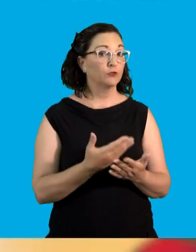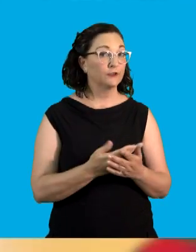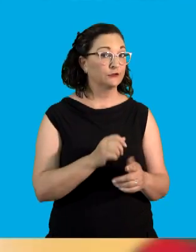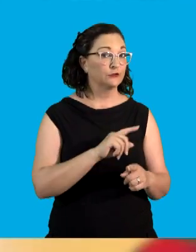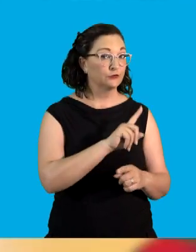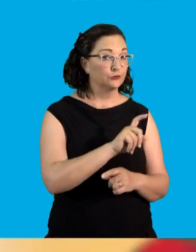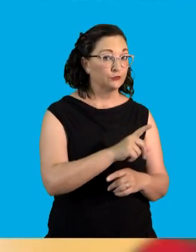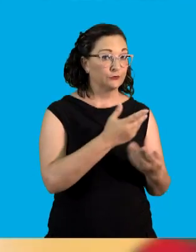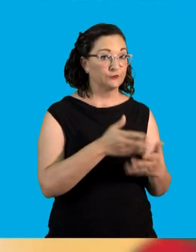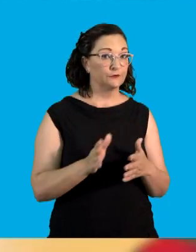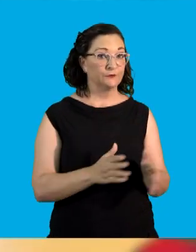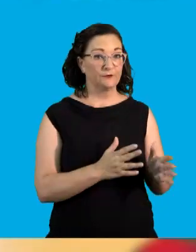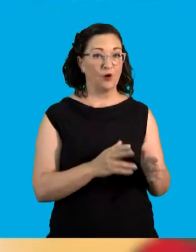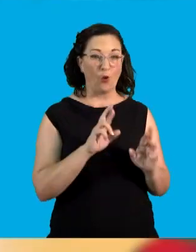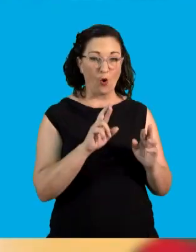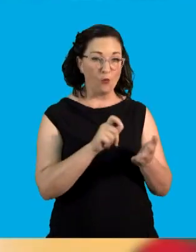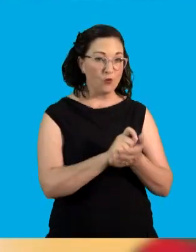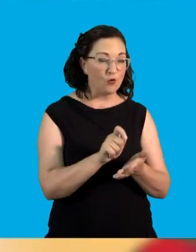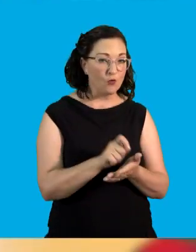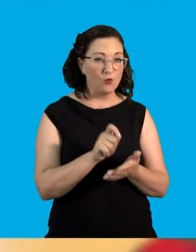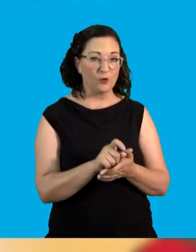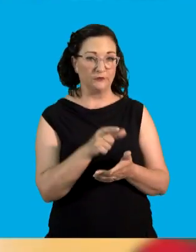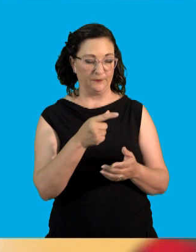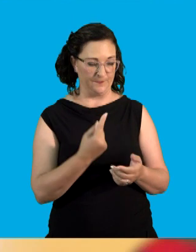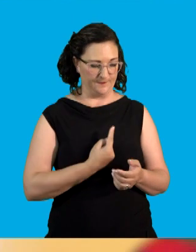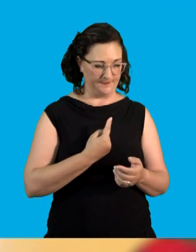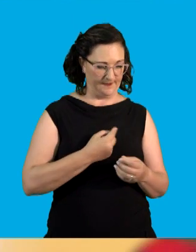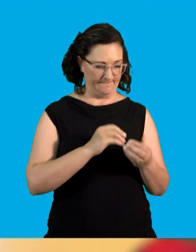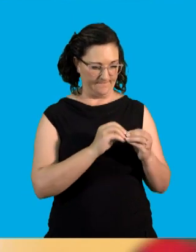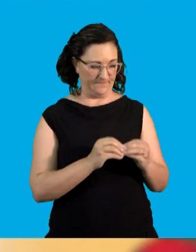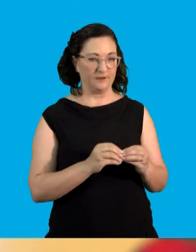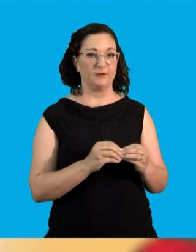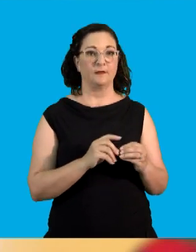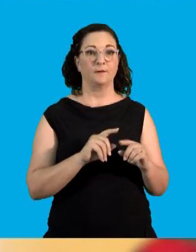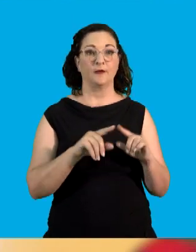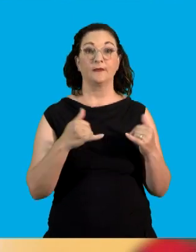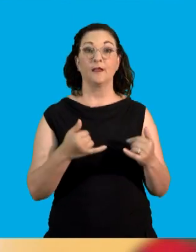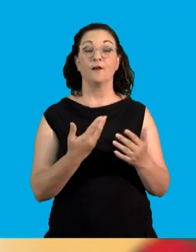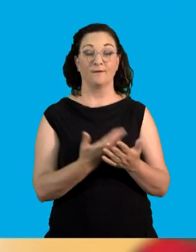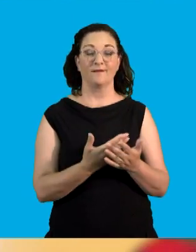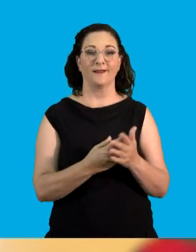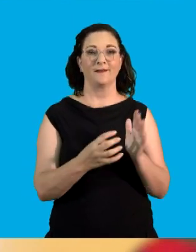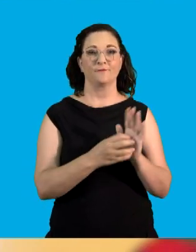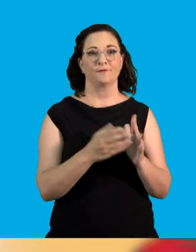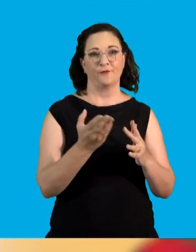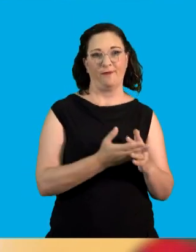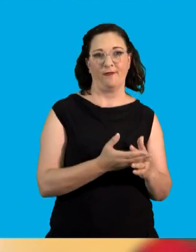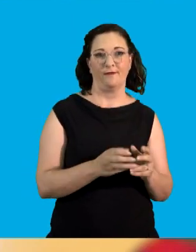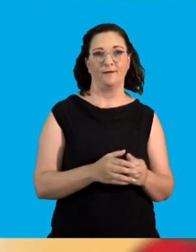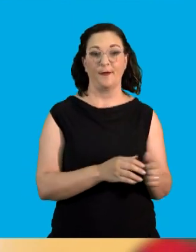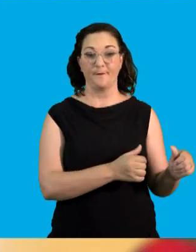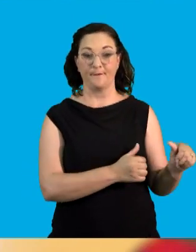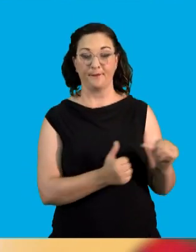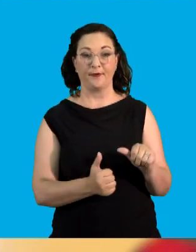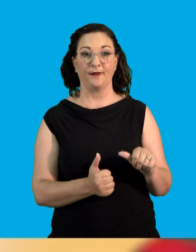practice questions, guys, I hope you've writing down somewhere. You've been correcting yourself. Now let us take an air break. And